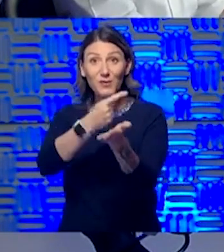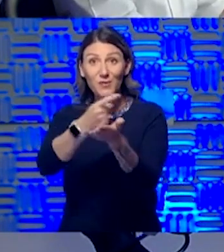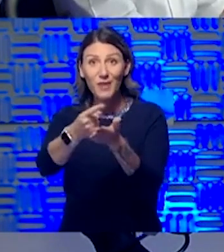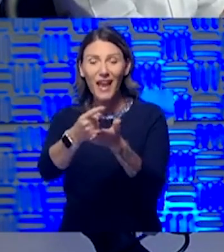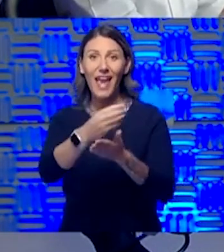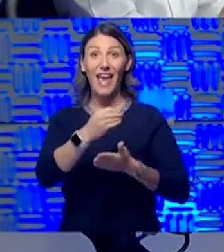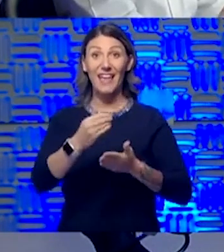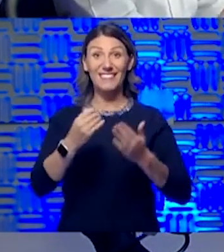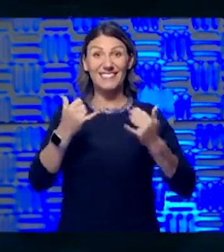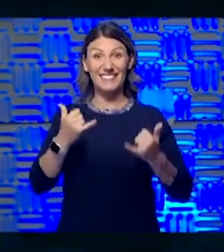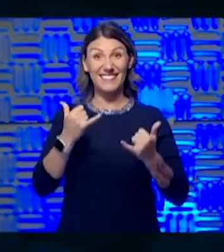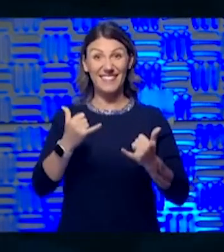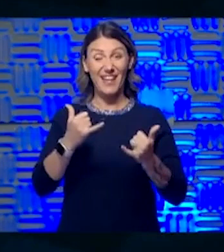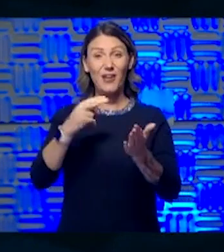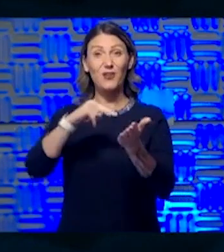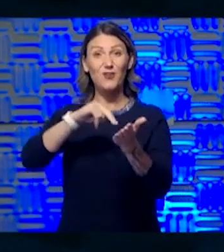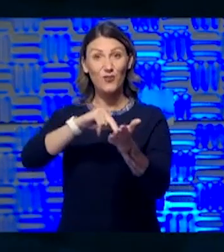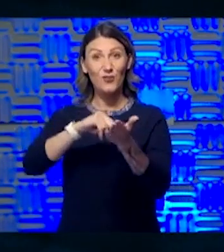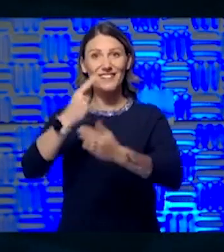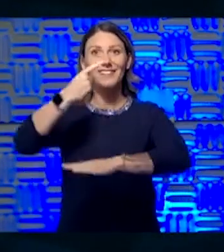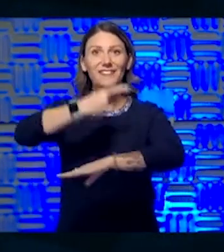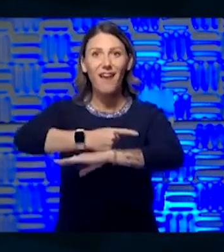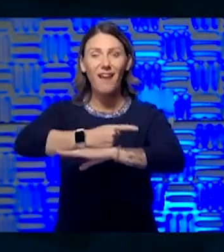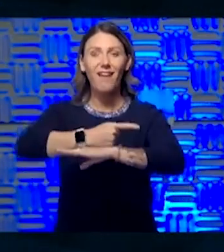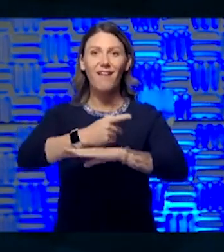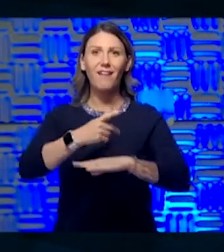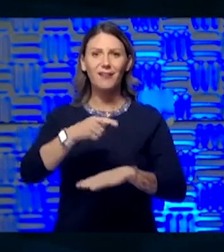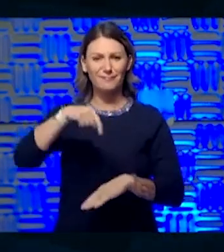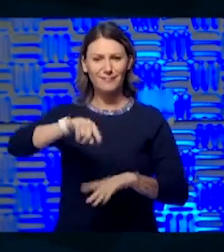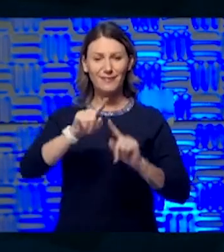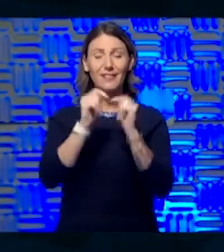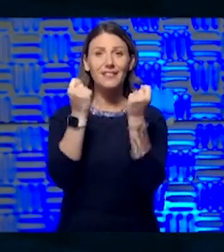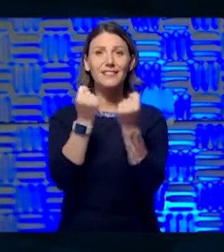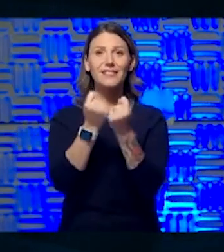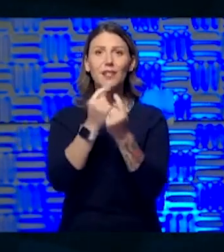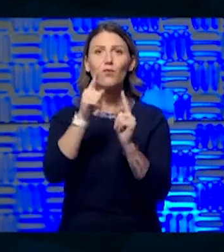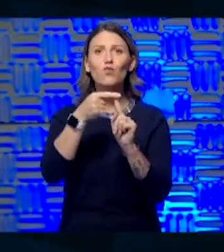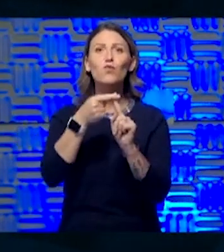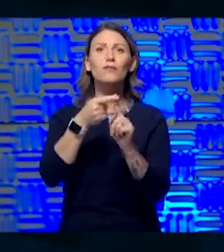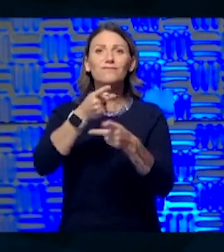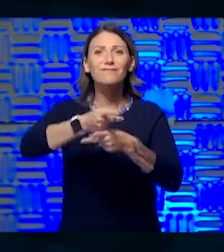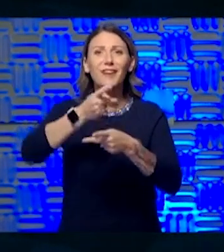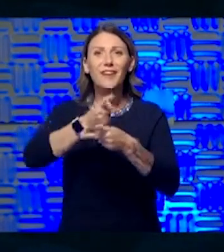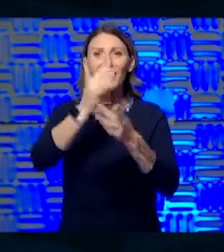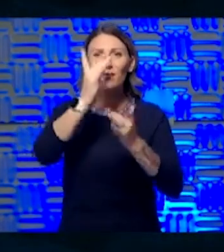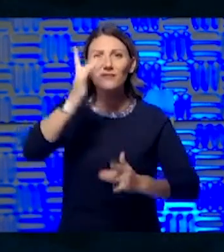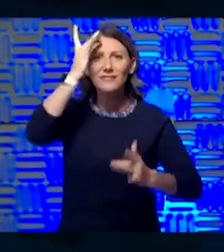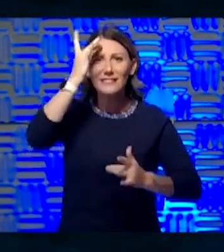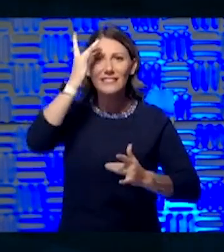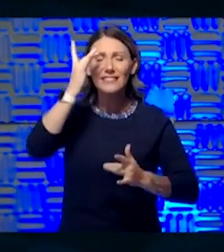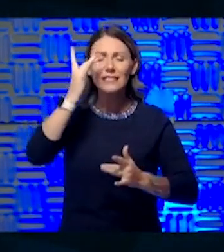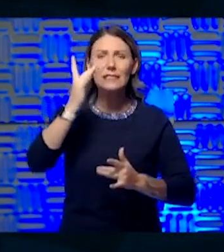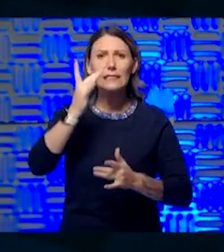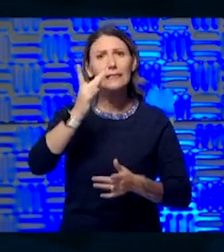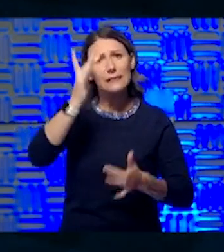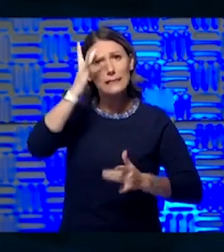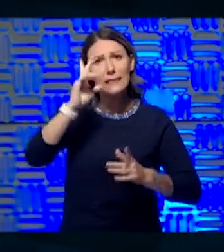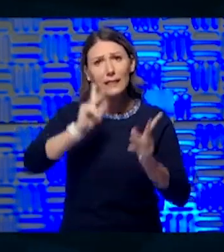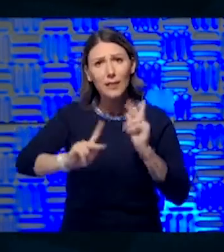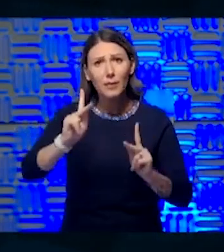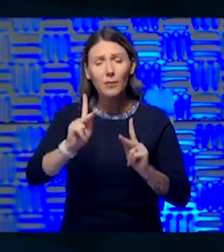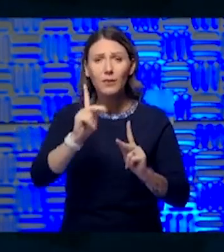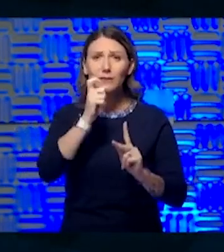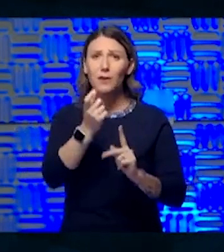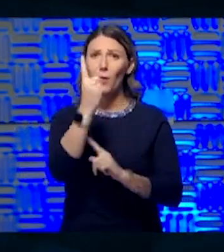Day. You know, this is a team. And when you take care of disease, you take care of sick folks, it isn't just one person doing it.